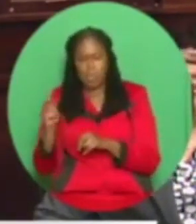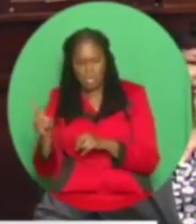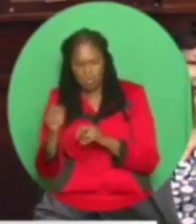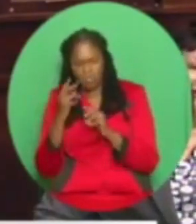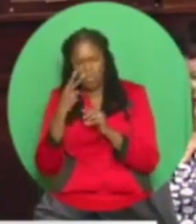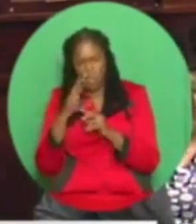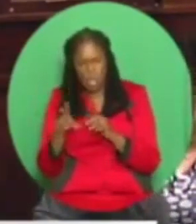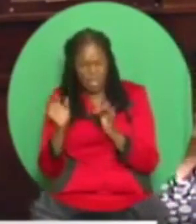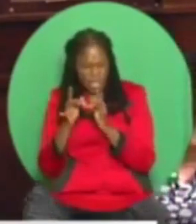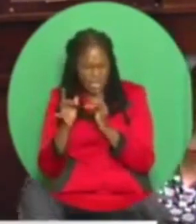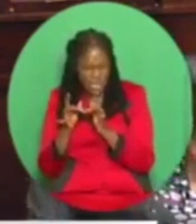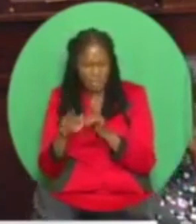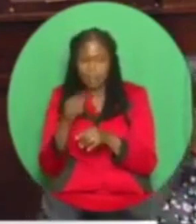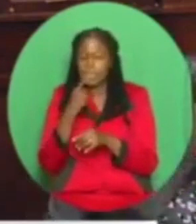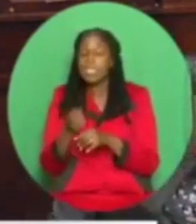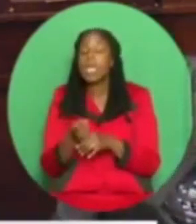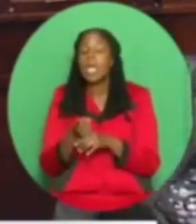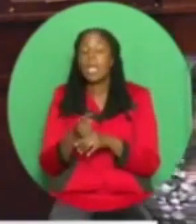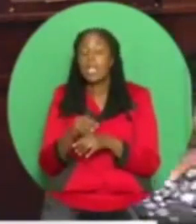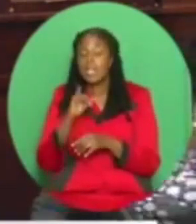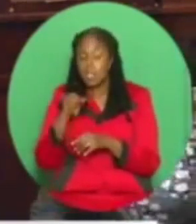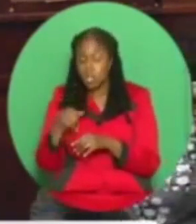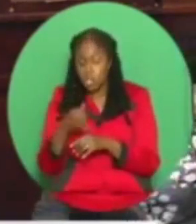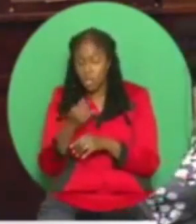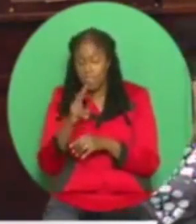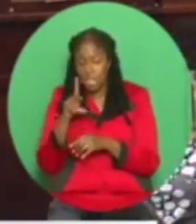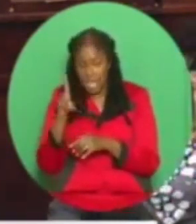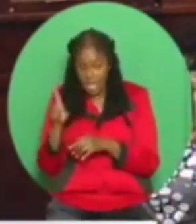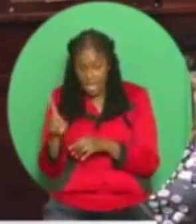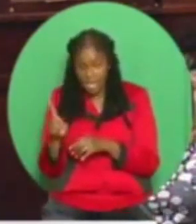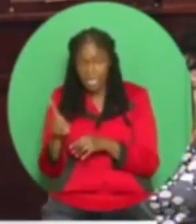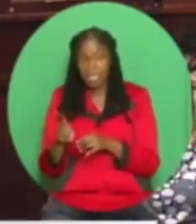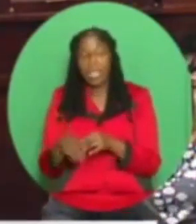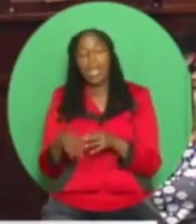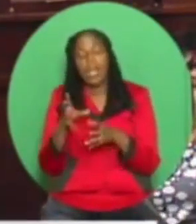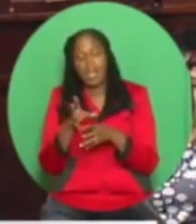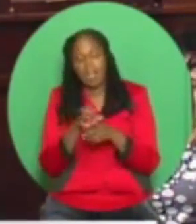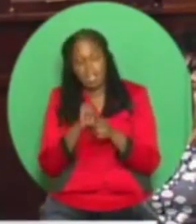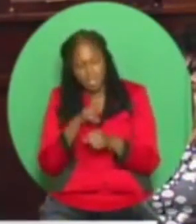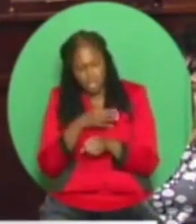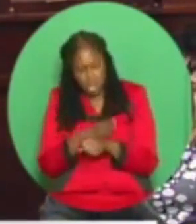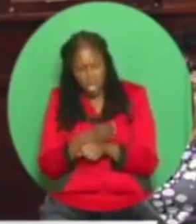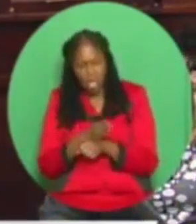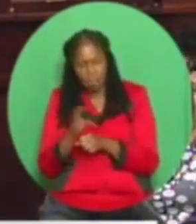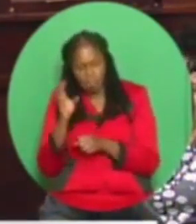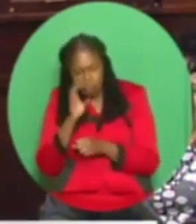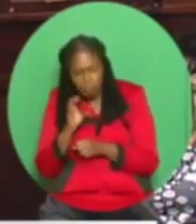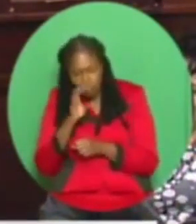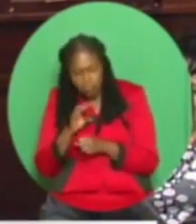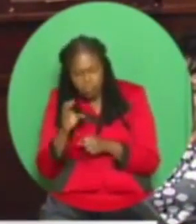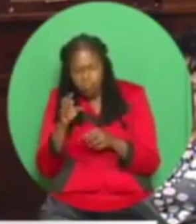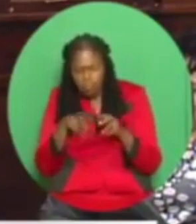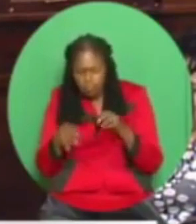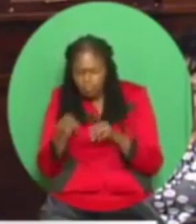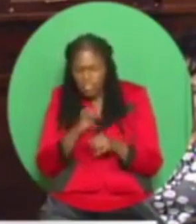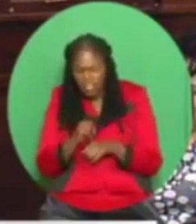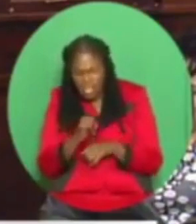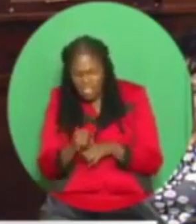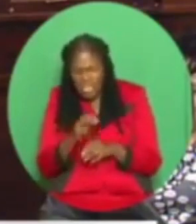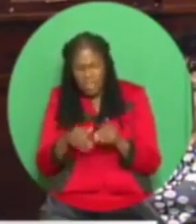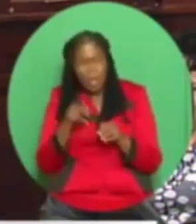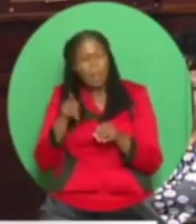viability of Petruchin Refinery and says the facility is very valuable. Well, I could imagine it is.